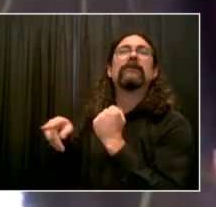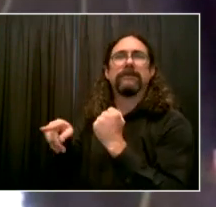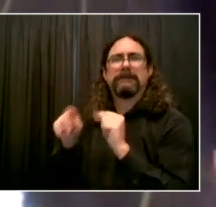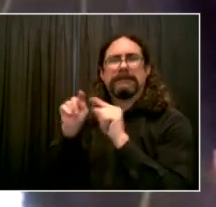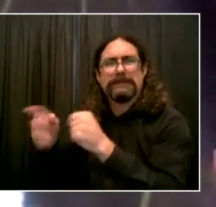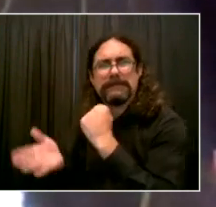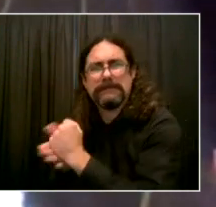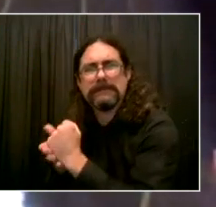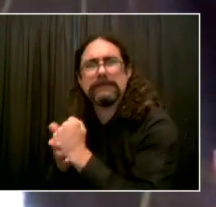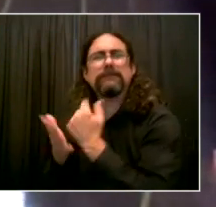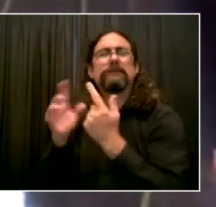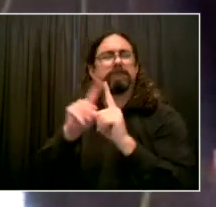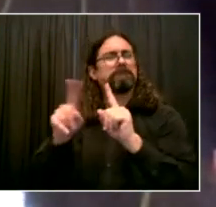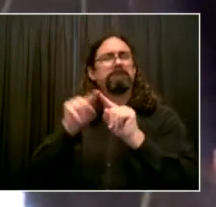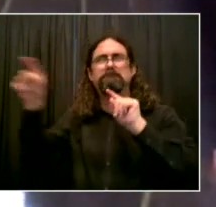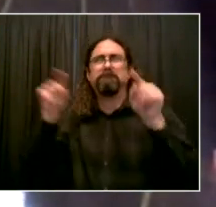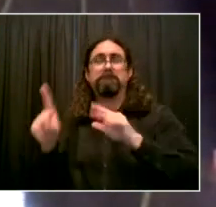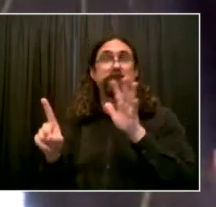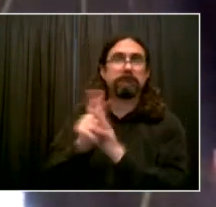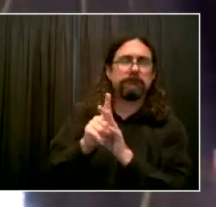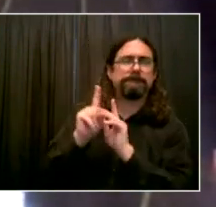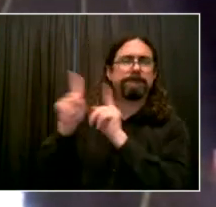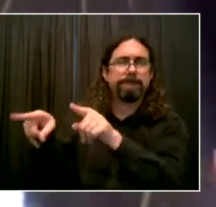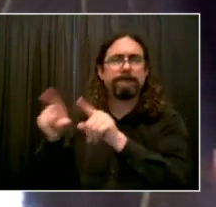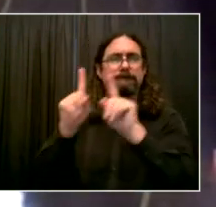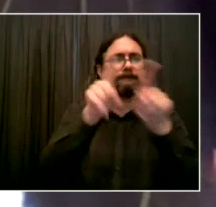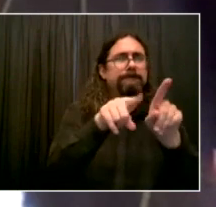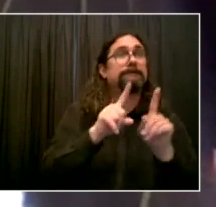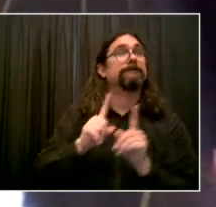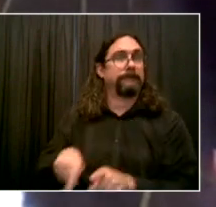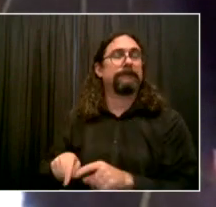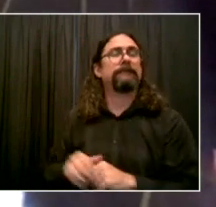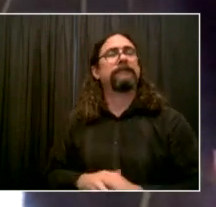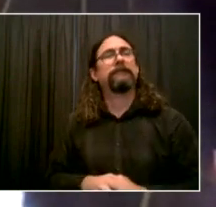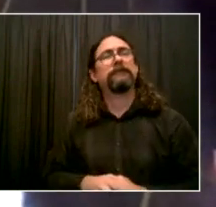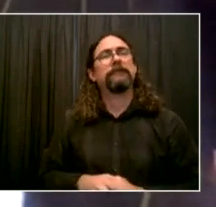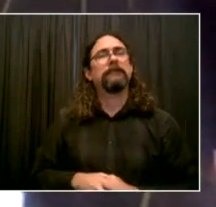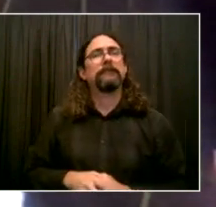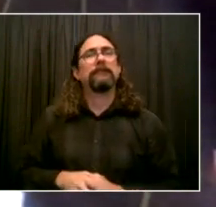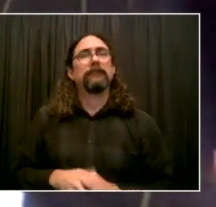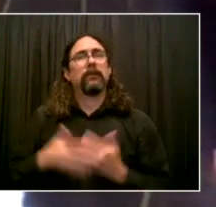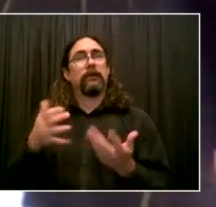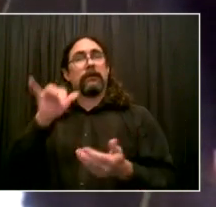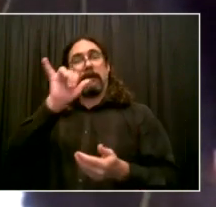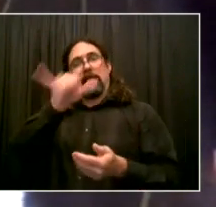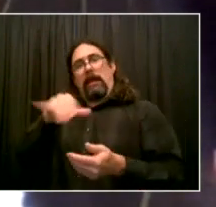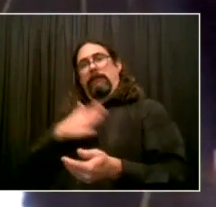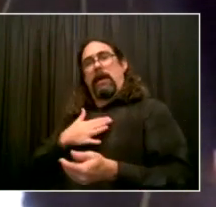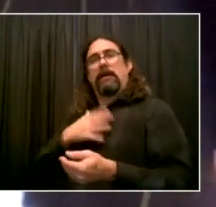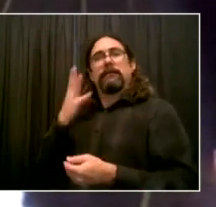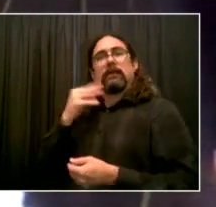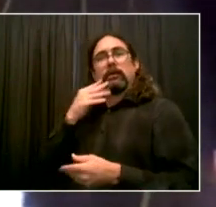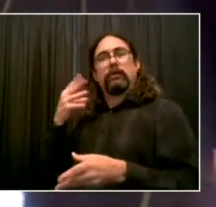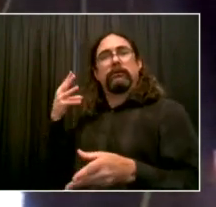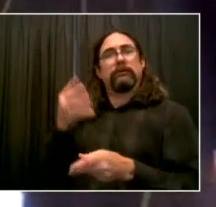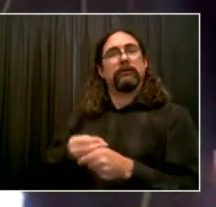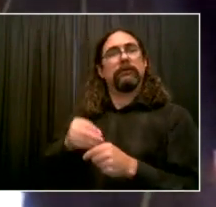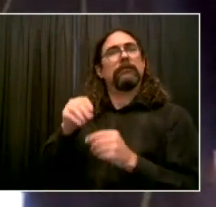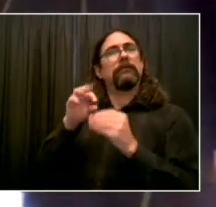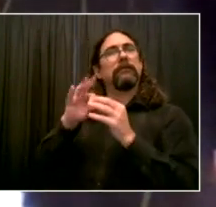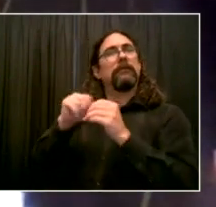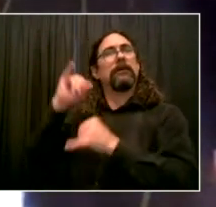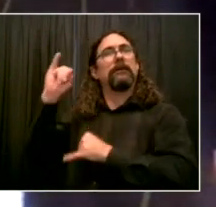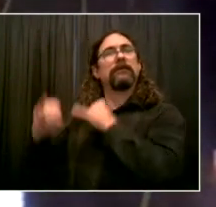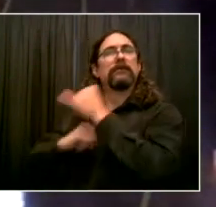our international experience to create community health workforce in Massachusetts, which has also been successful